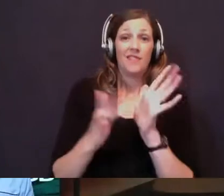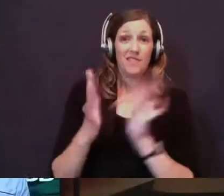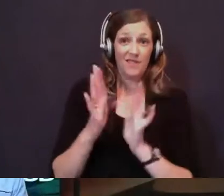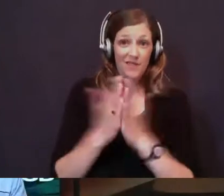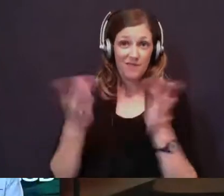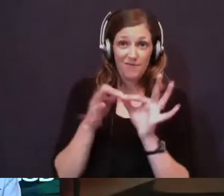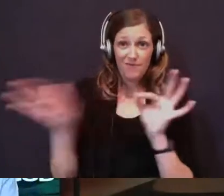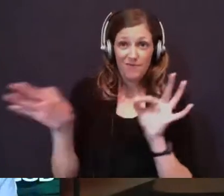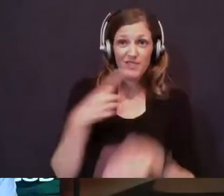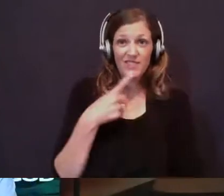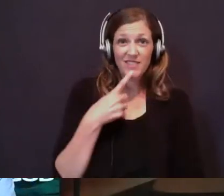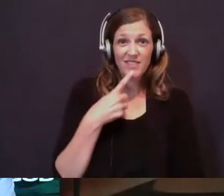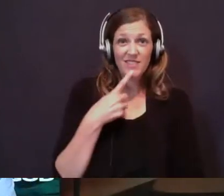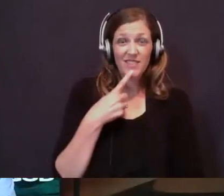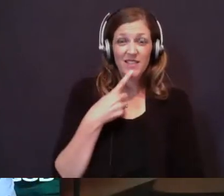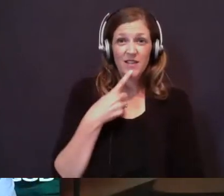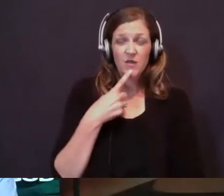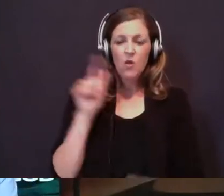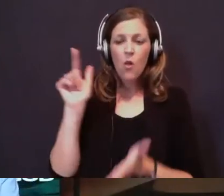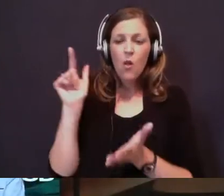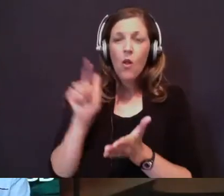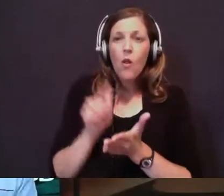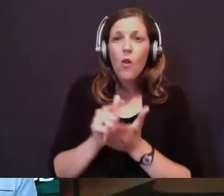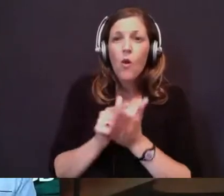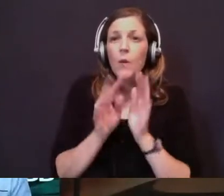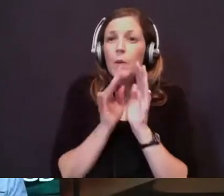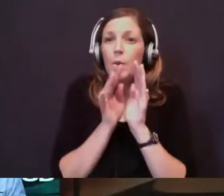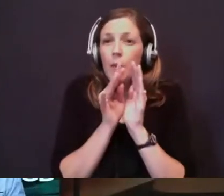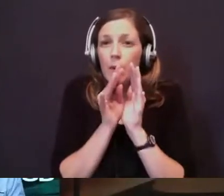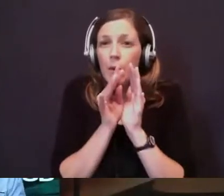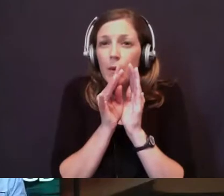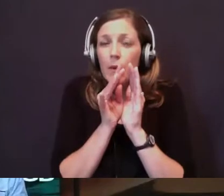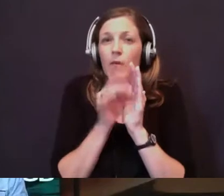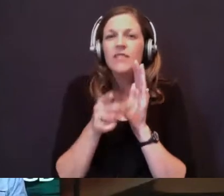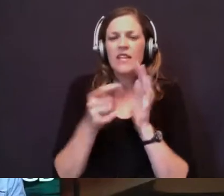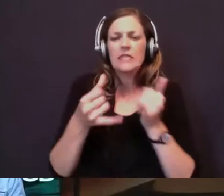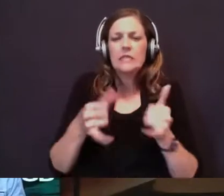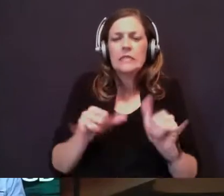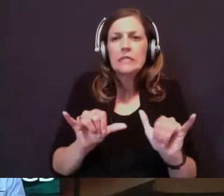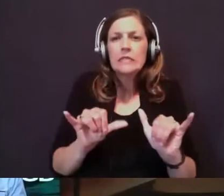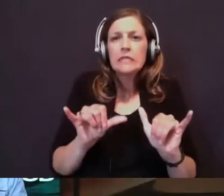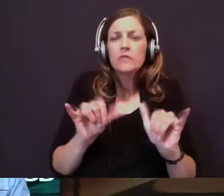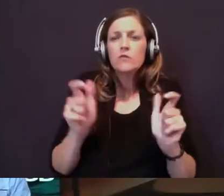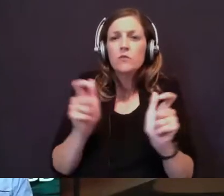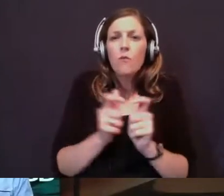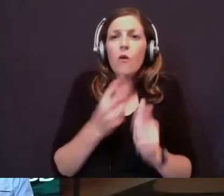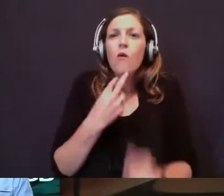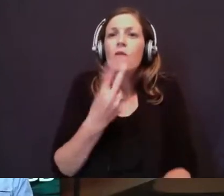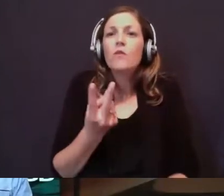there was a low whisper. Other translations say that it's a still, small voice.